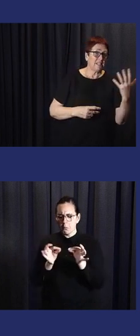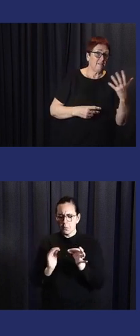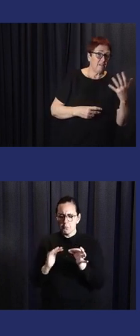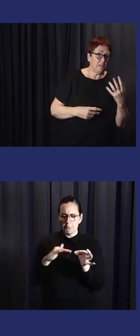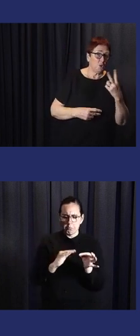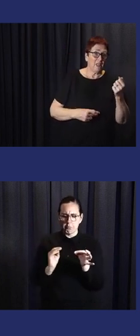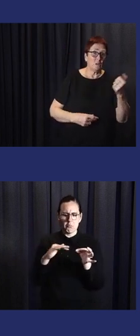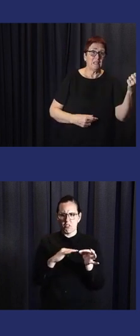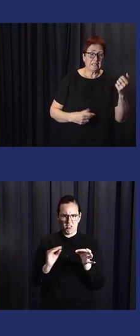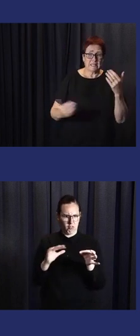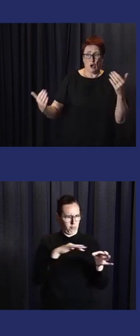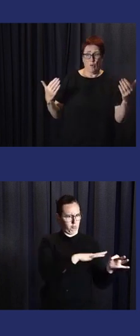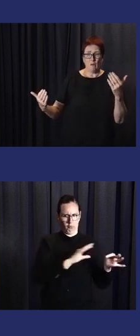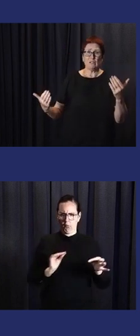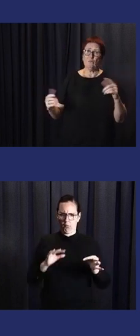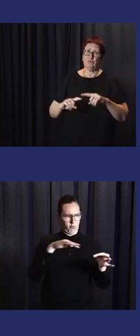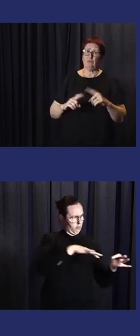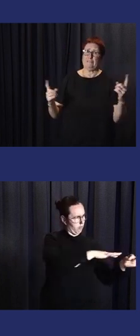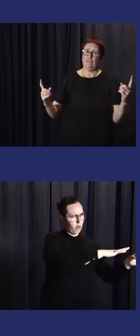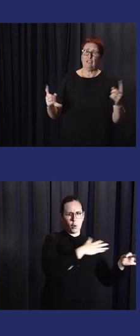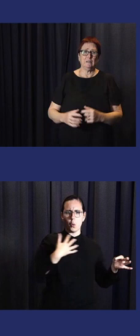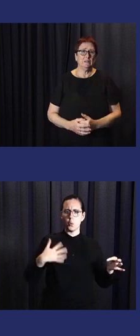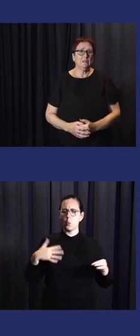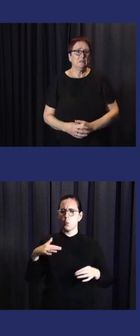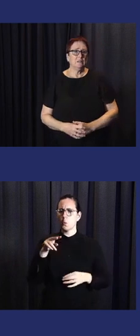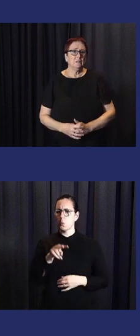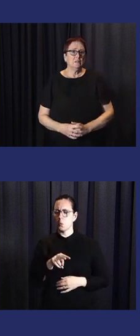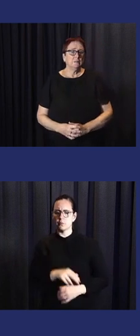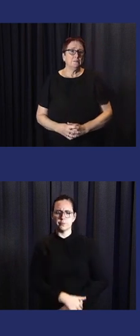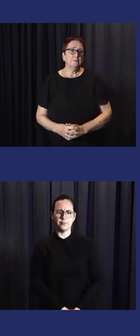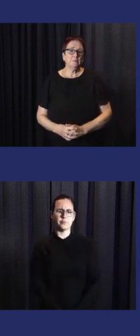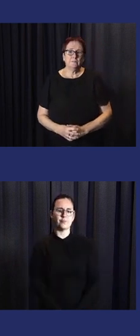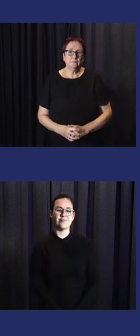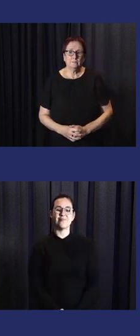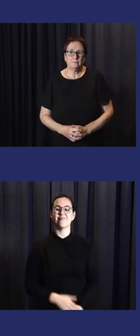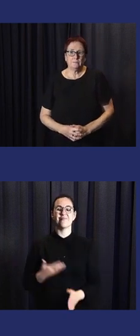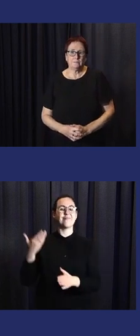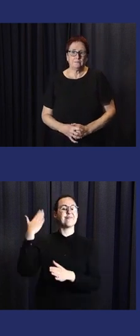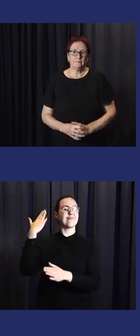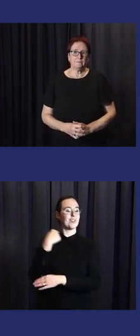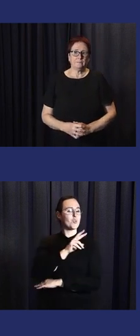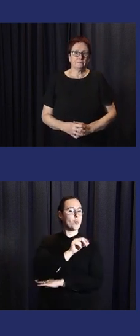from 3 to 9 kilometers to compare to 2015 and 2016.